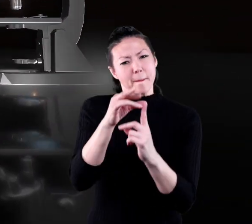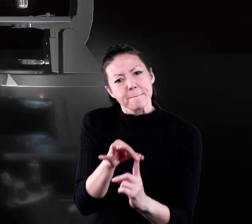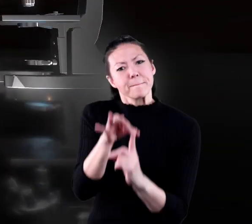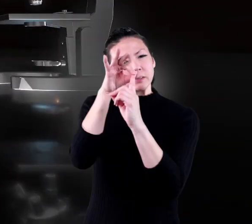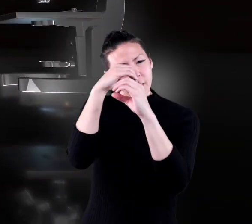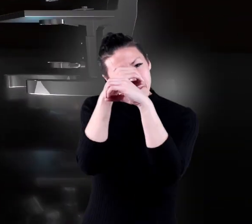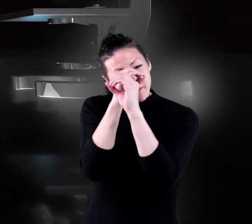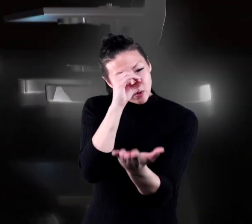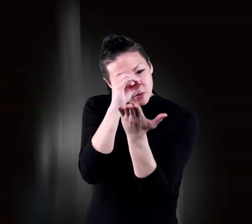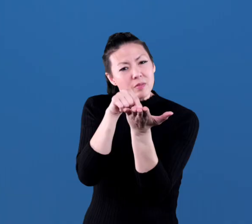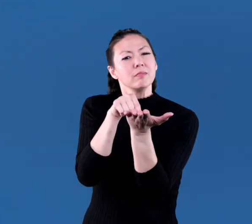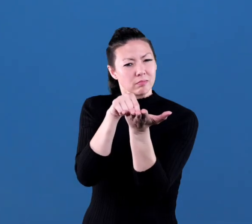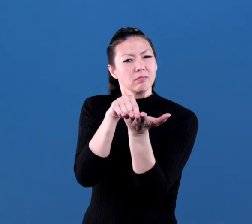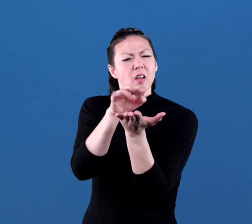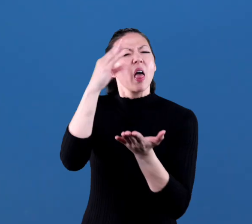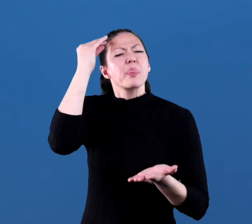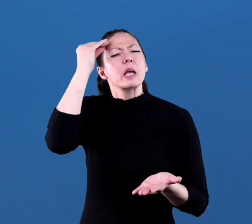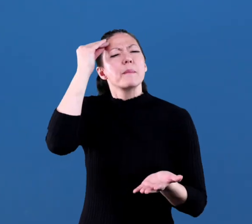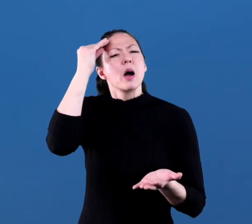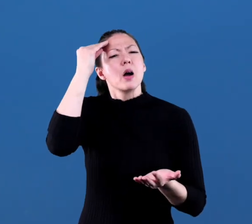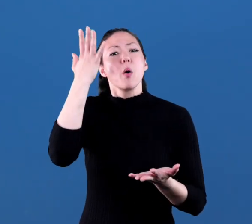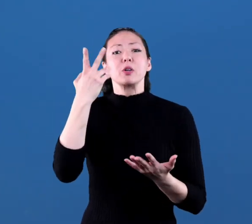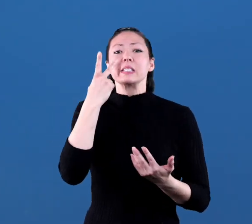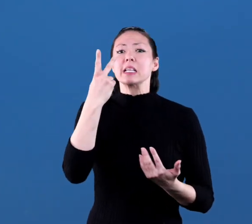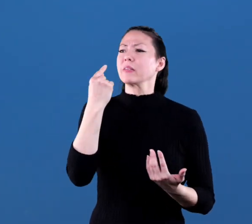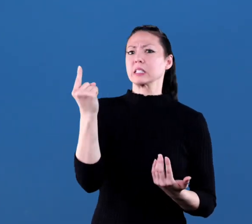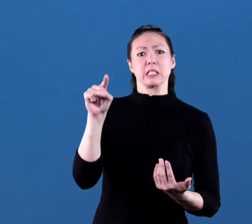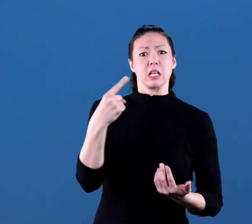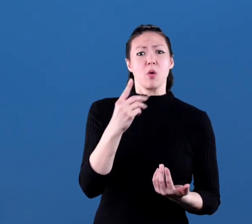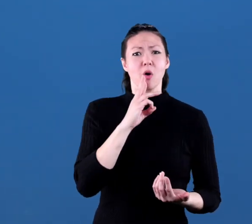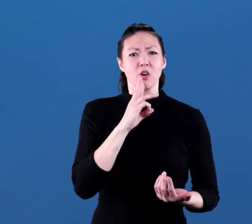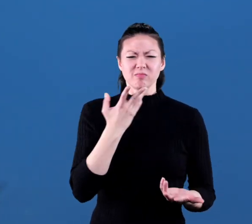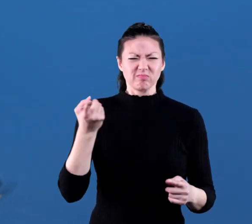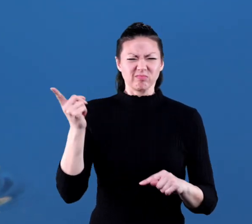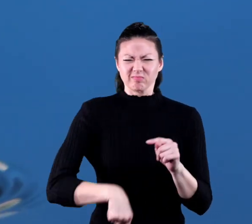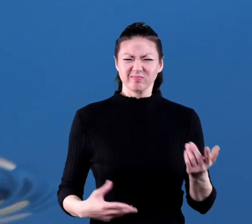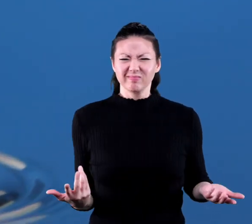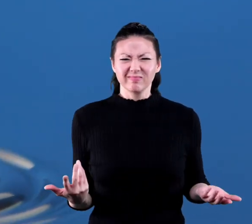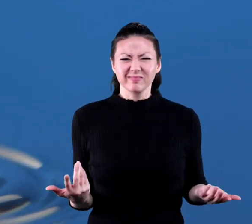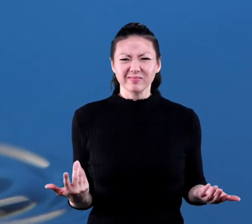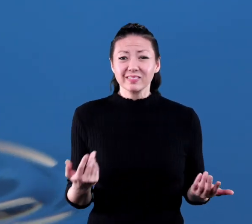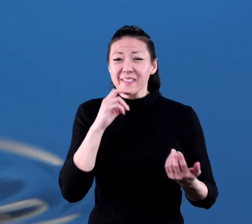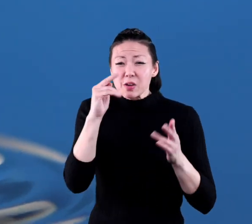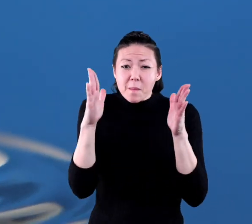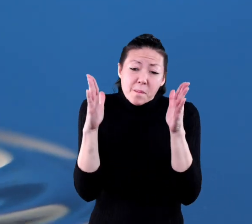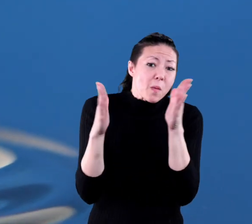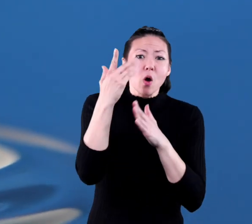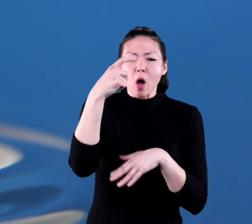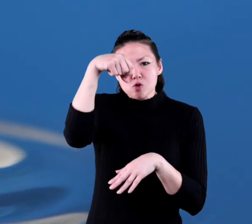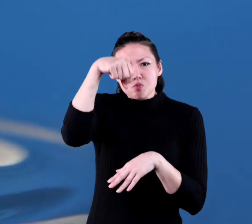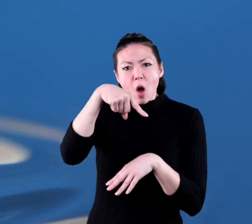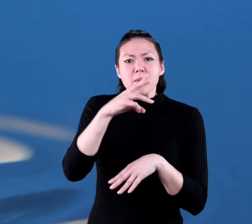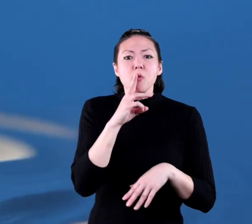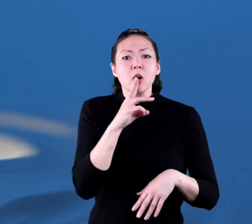without a special microscope. Think about it. Can you see a single molecule of water? No way. Even the